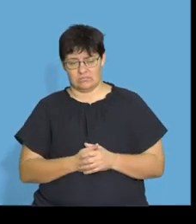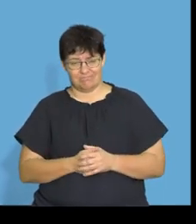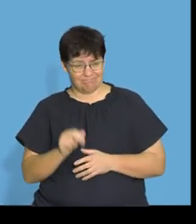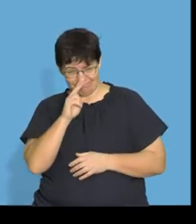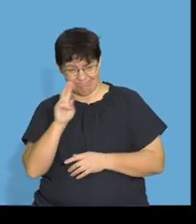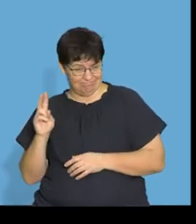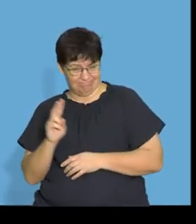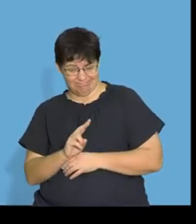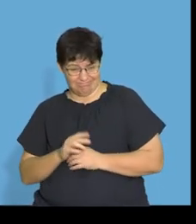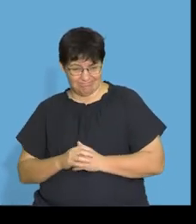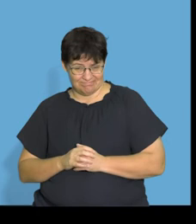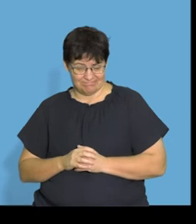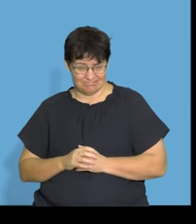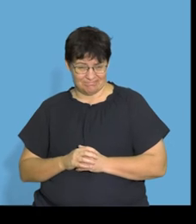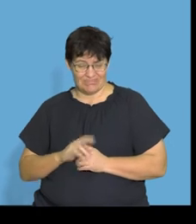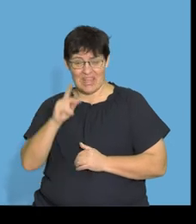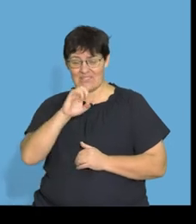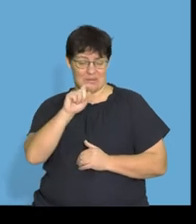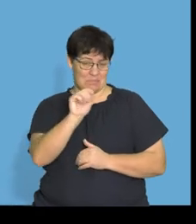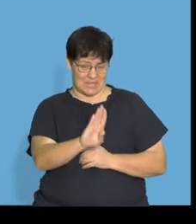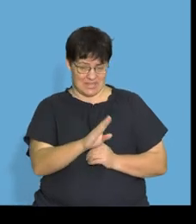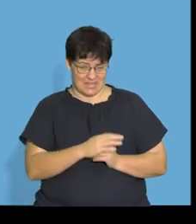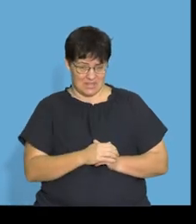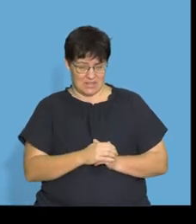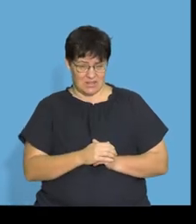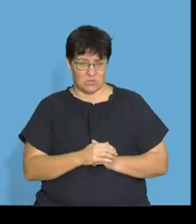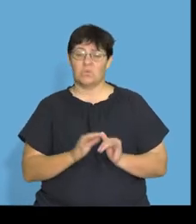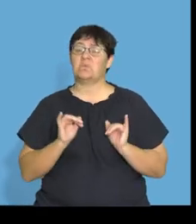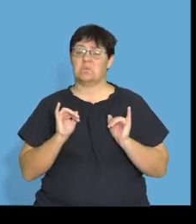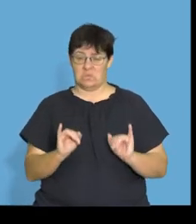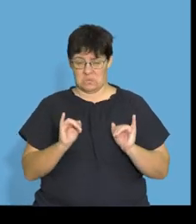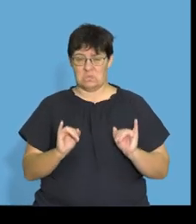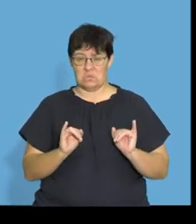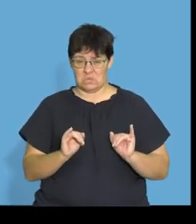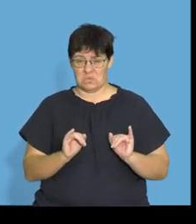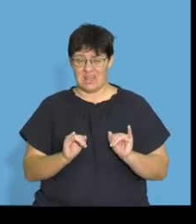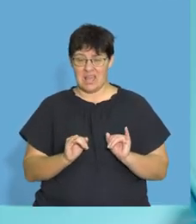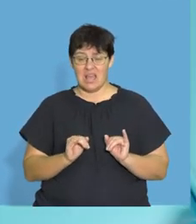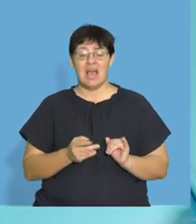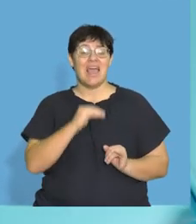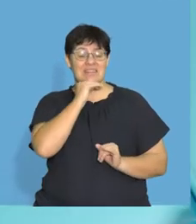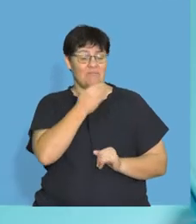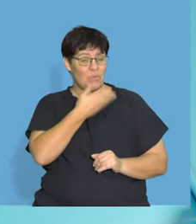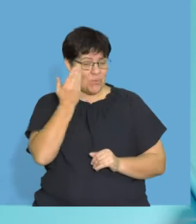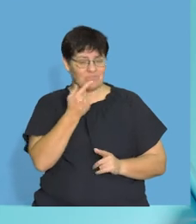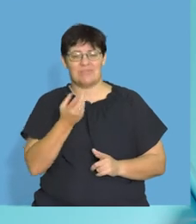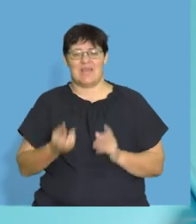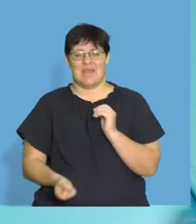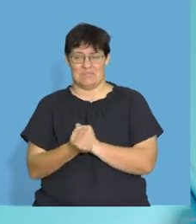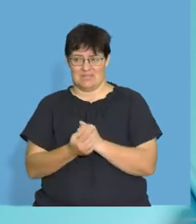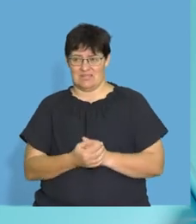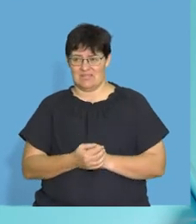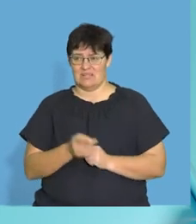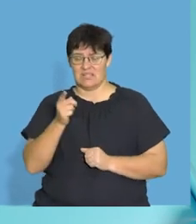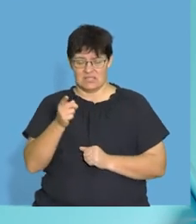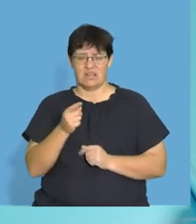guys. Vitamin B, quite a serious things can happen if you don't have shortage. I don't know about you. This is a